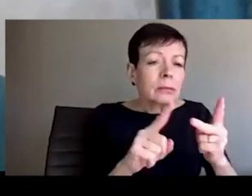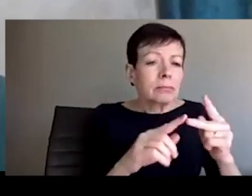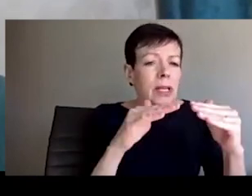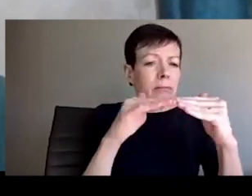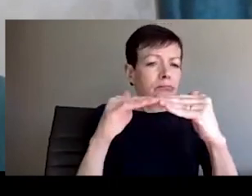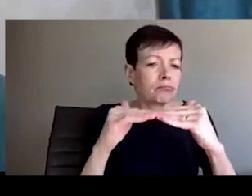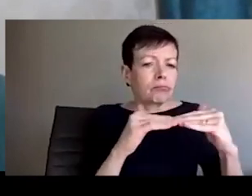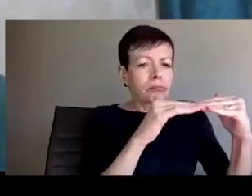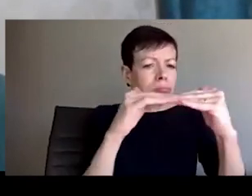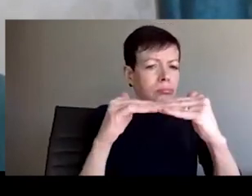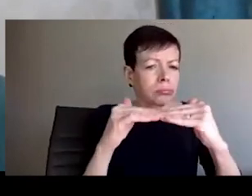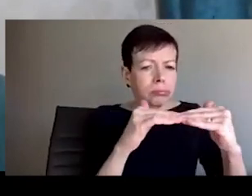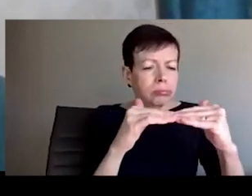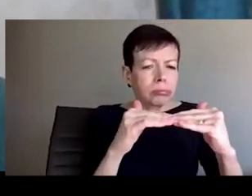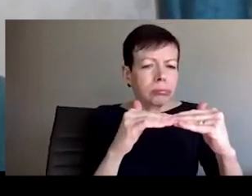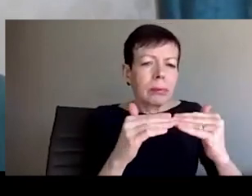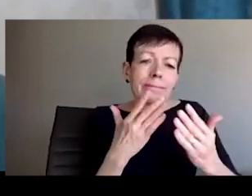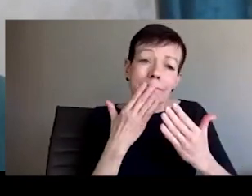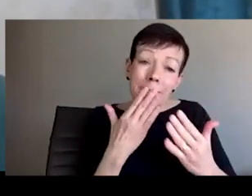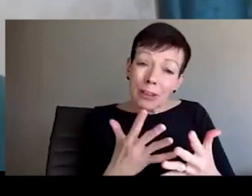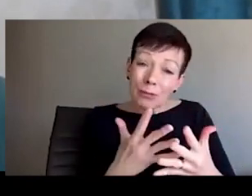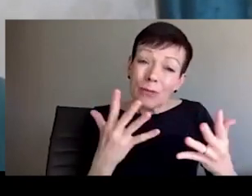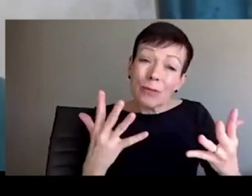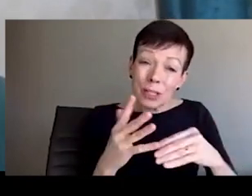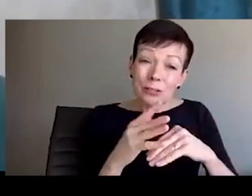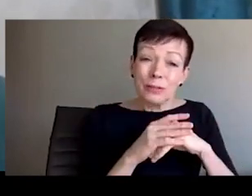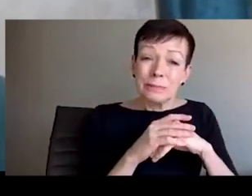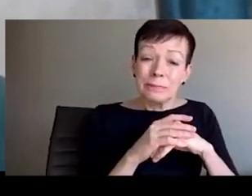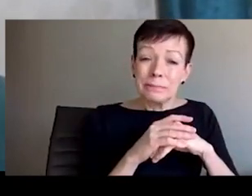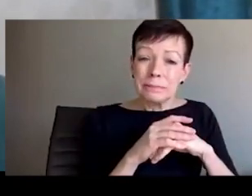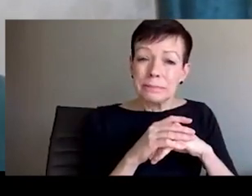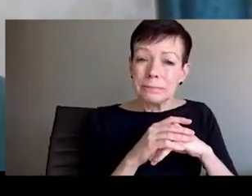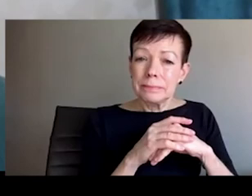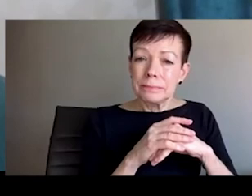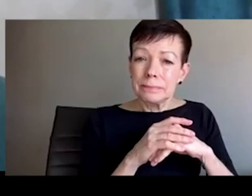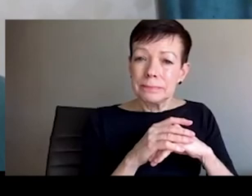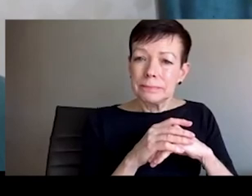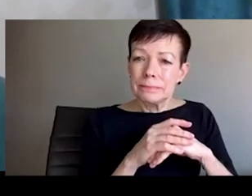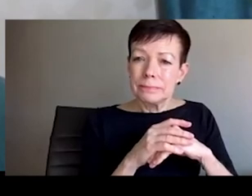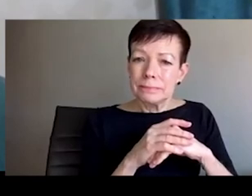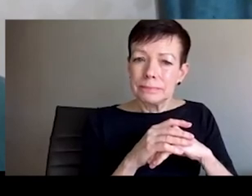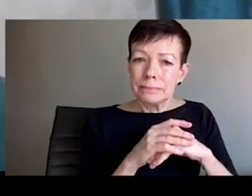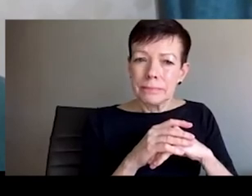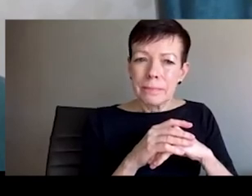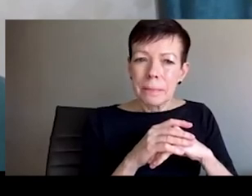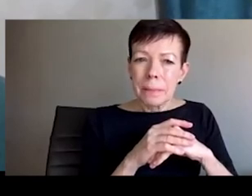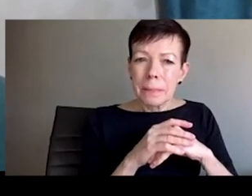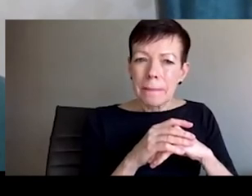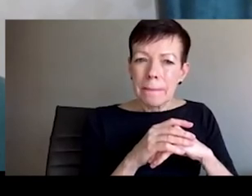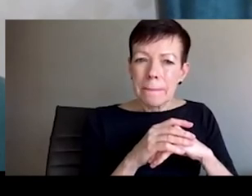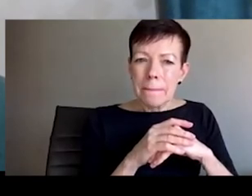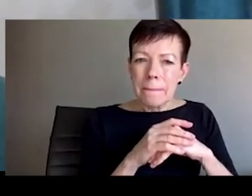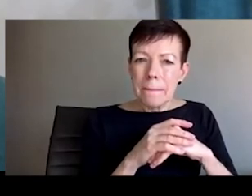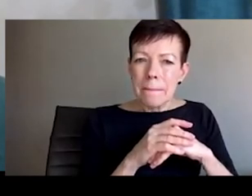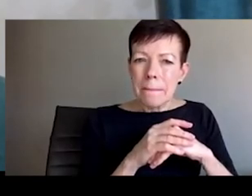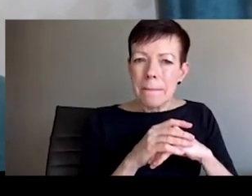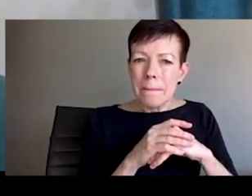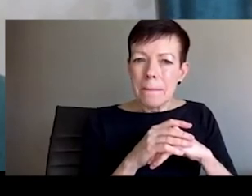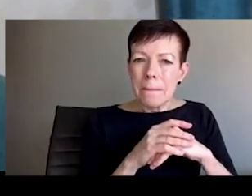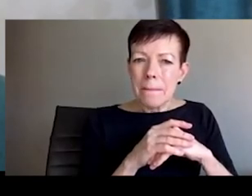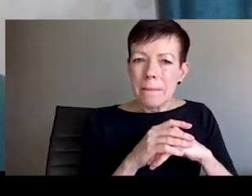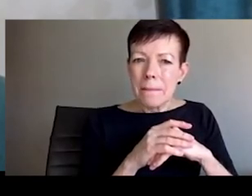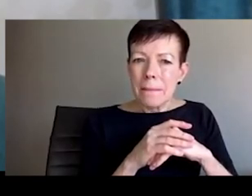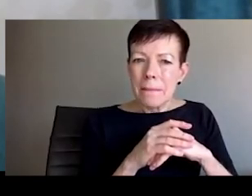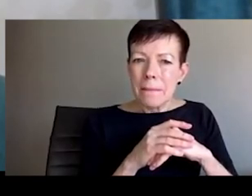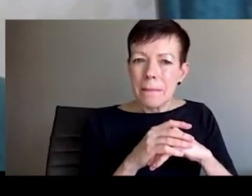our solidarity with them is real and genuine. And therefore, we are again hoping to see a solidarity that is